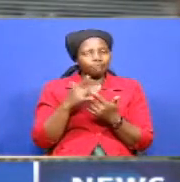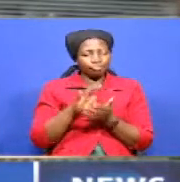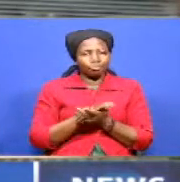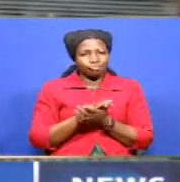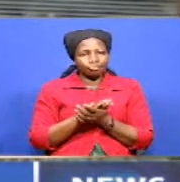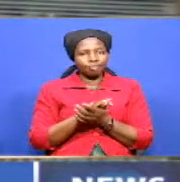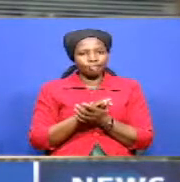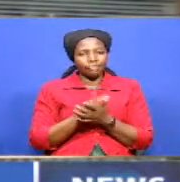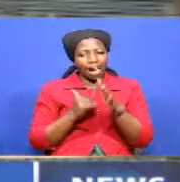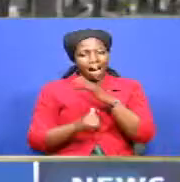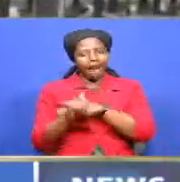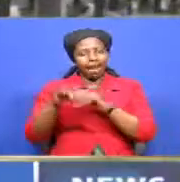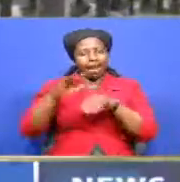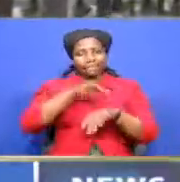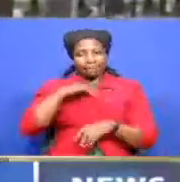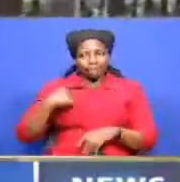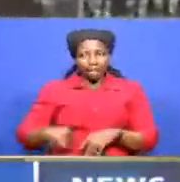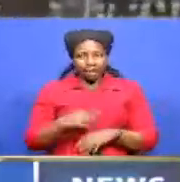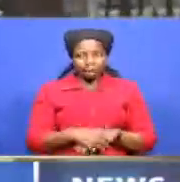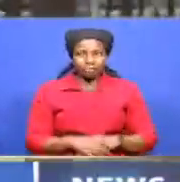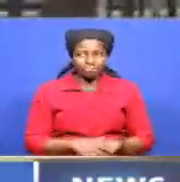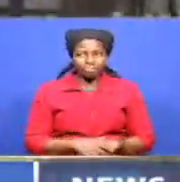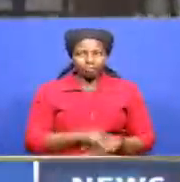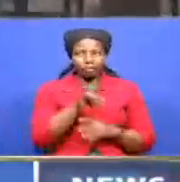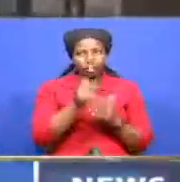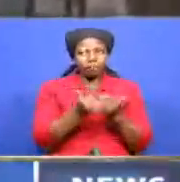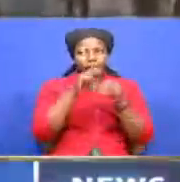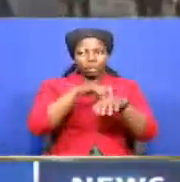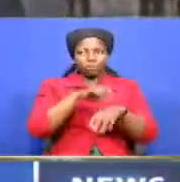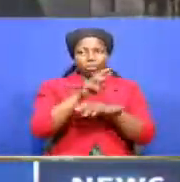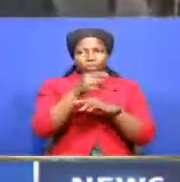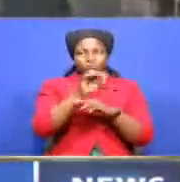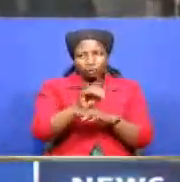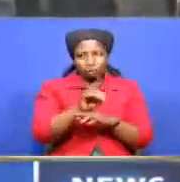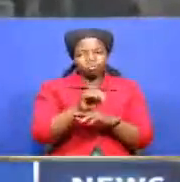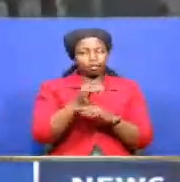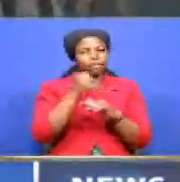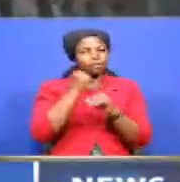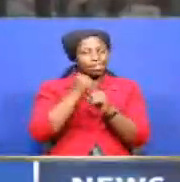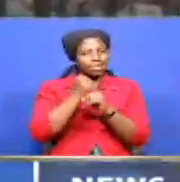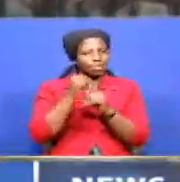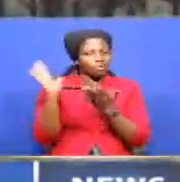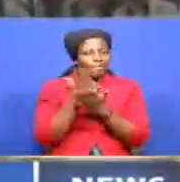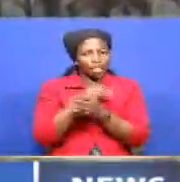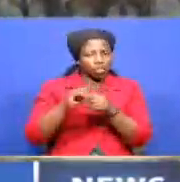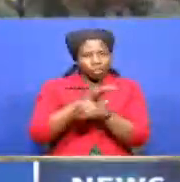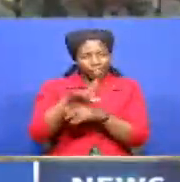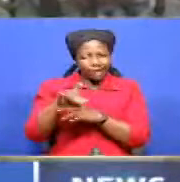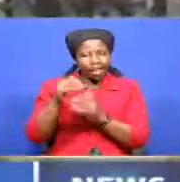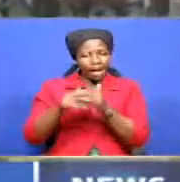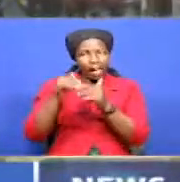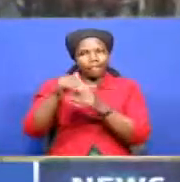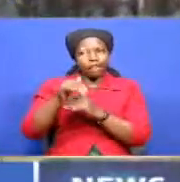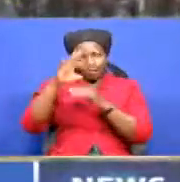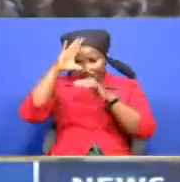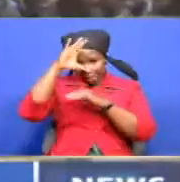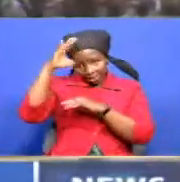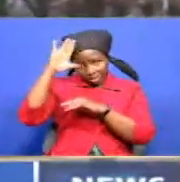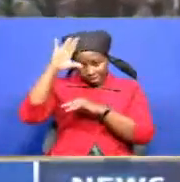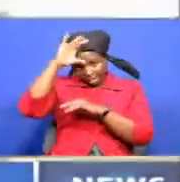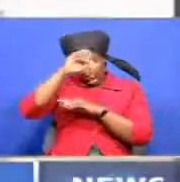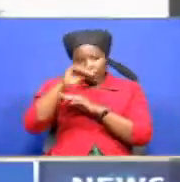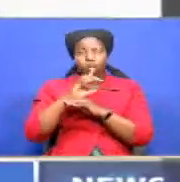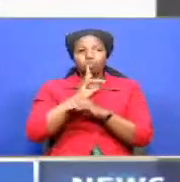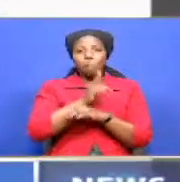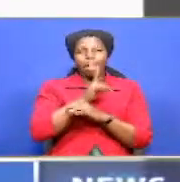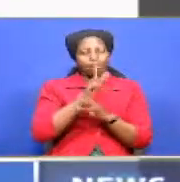as the European Union backed the World Health Organization and multilateral efforts to fight the coronavirus after Trump threatened to quit the global agency.